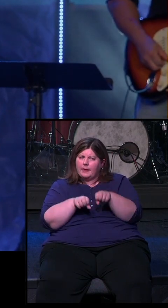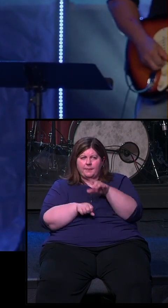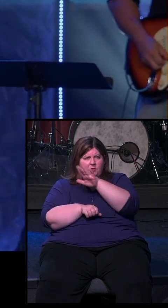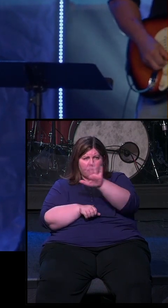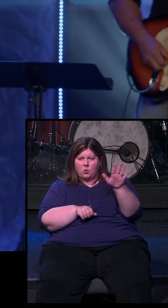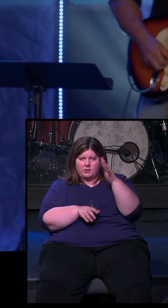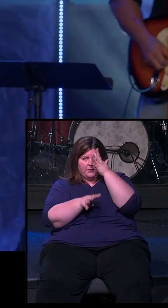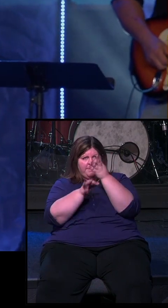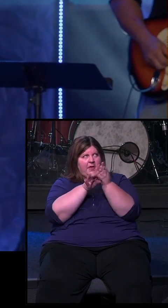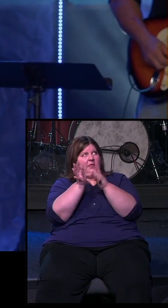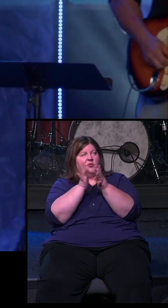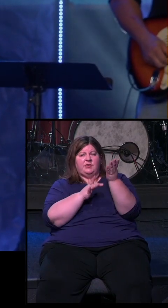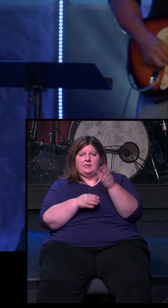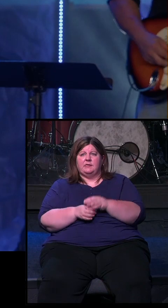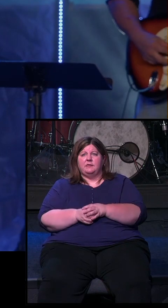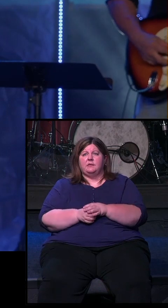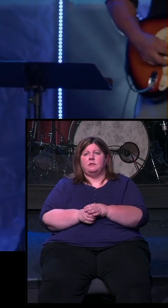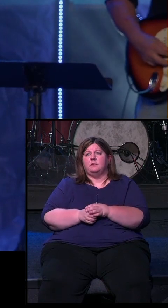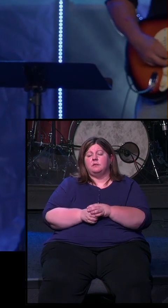Through your faith in the person of Jesus Christ.